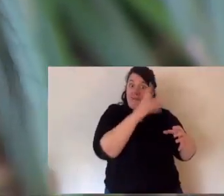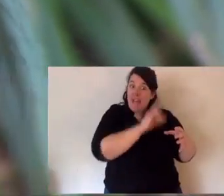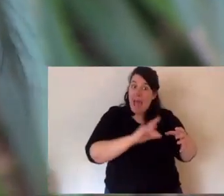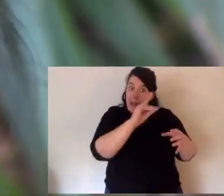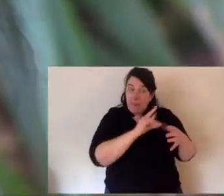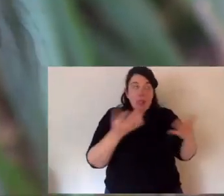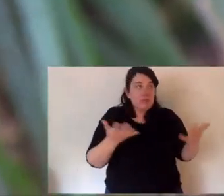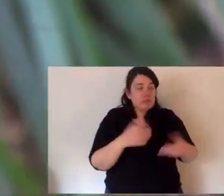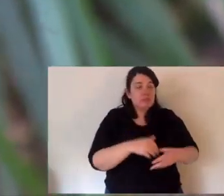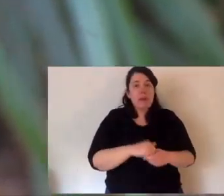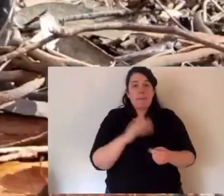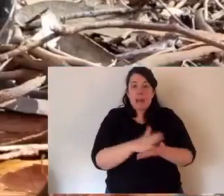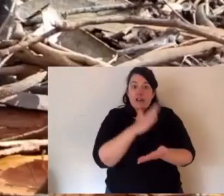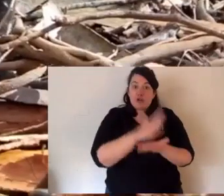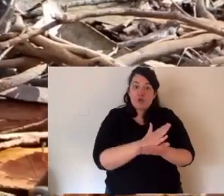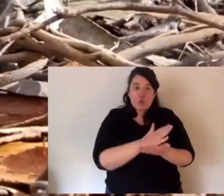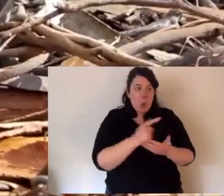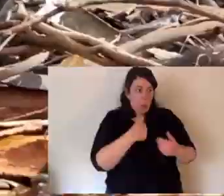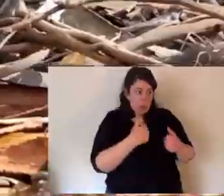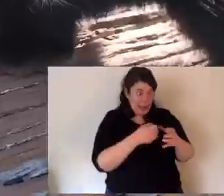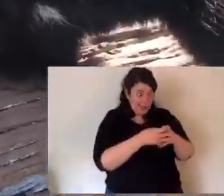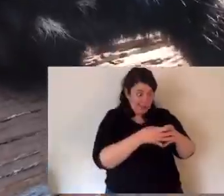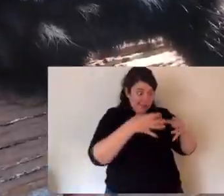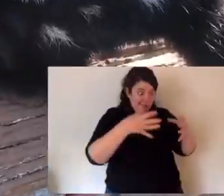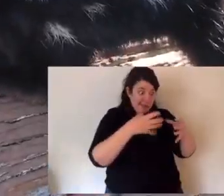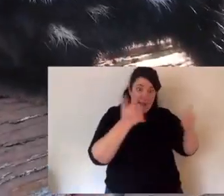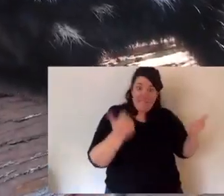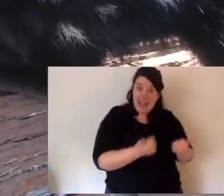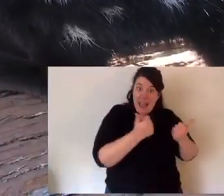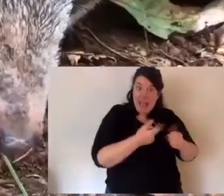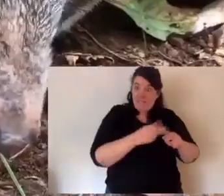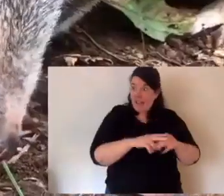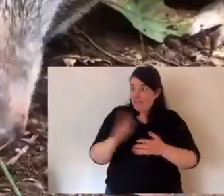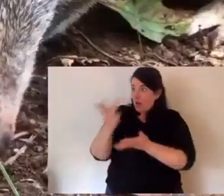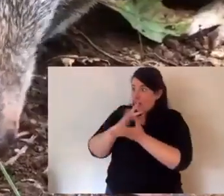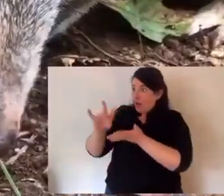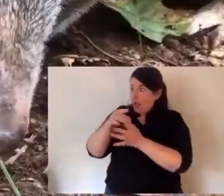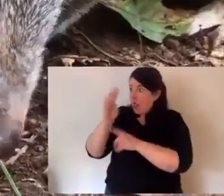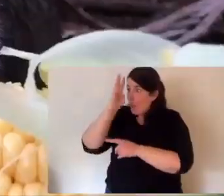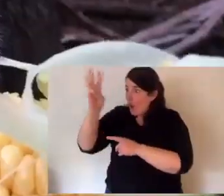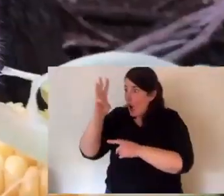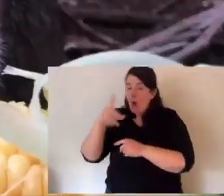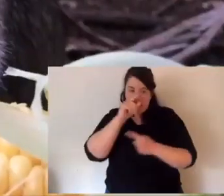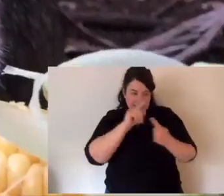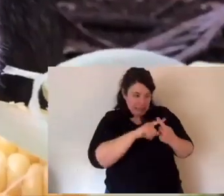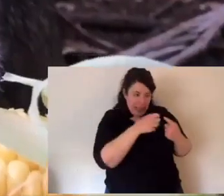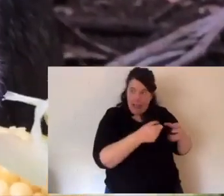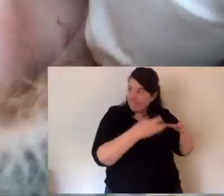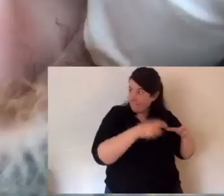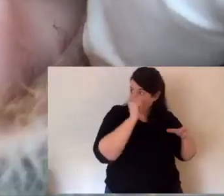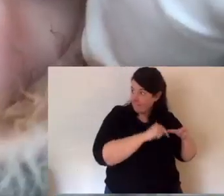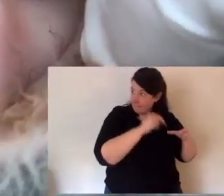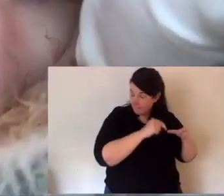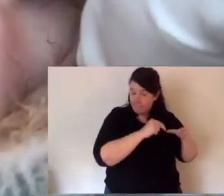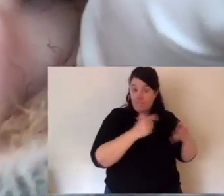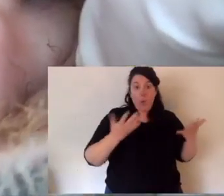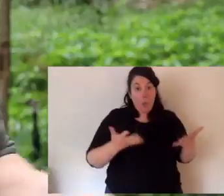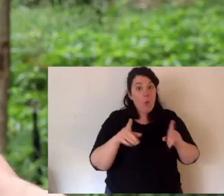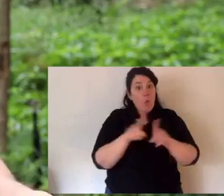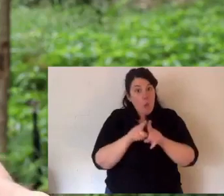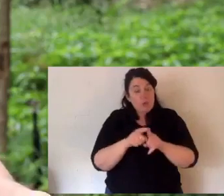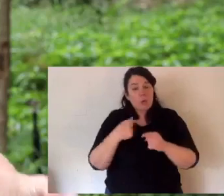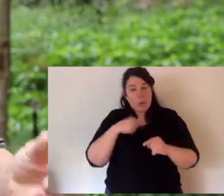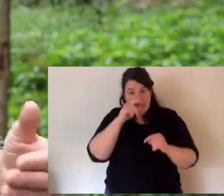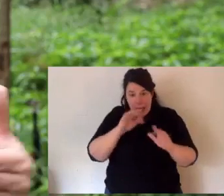individual species and whether it's ensuring their genetics are captured in captivity, so that if they're lost in the wild, they're not lost forever, they're not